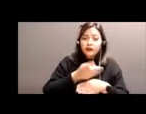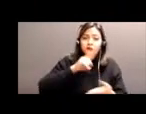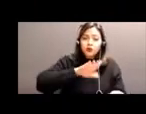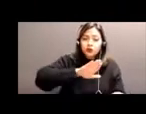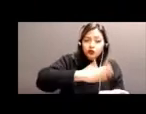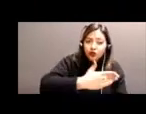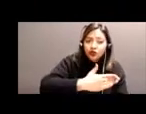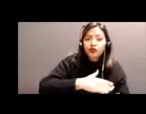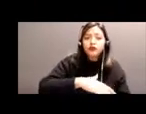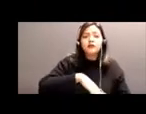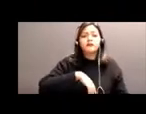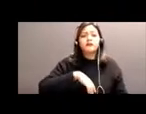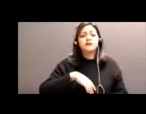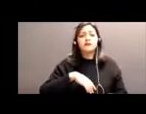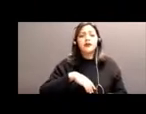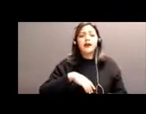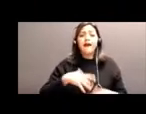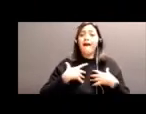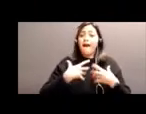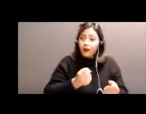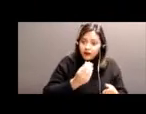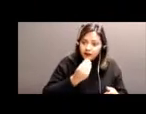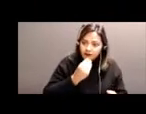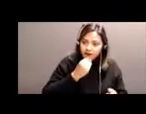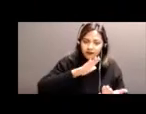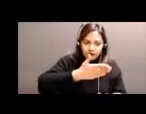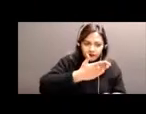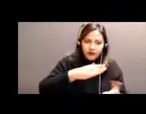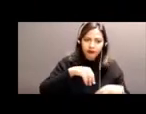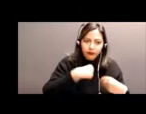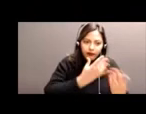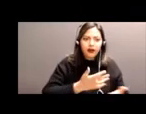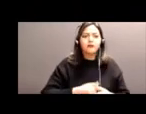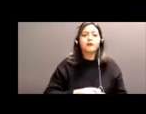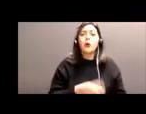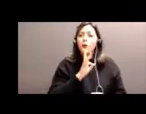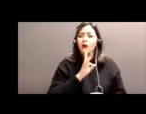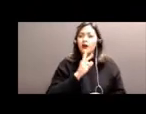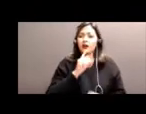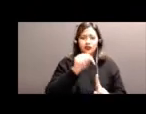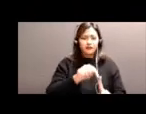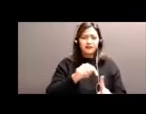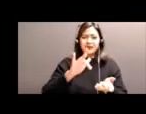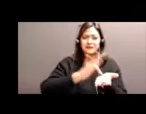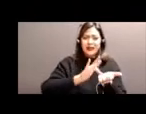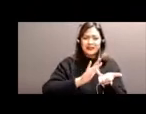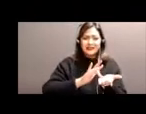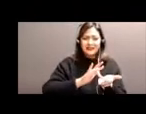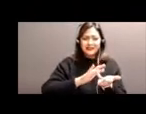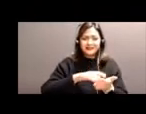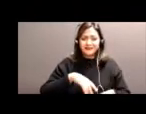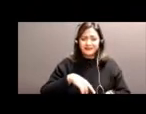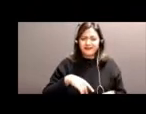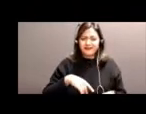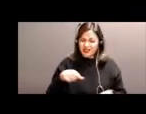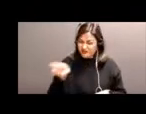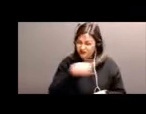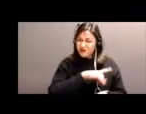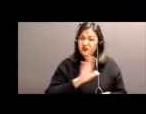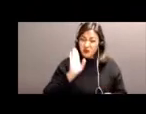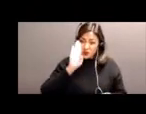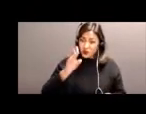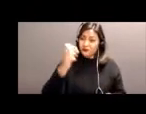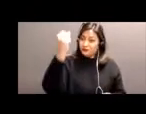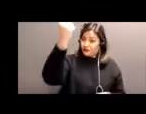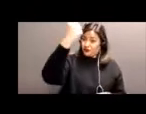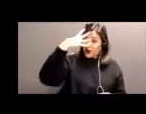is our medicine. An auntie was sharing with me. Would you shower in orange juice, coffee or tea? Think about